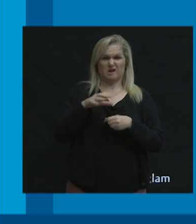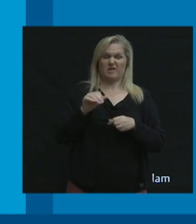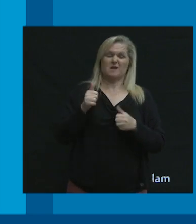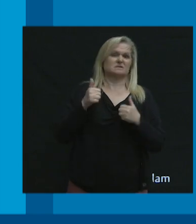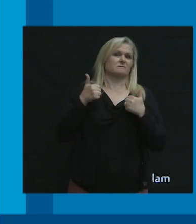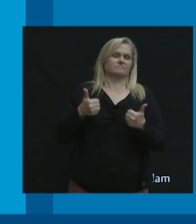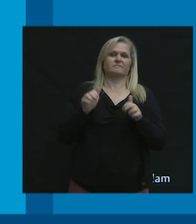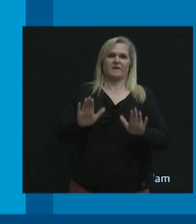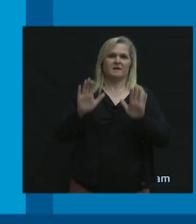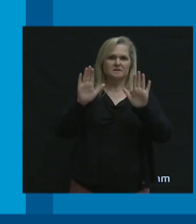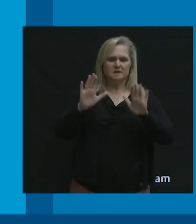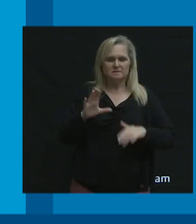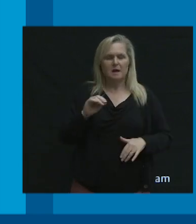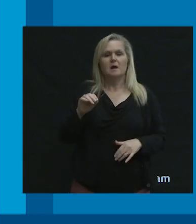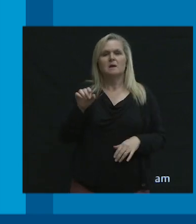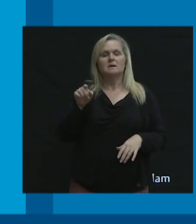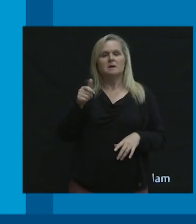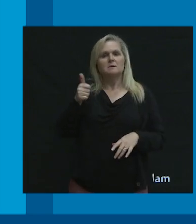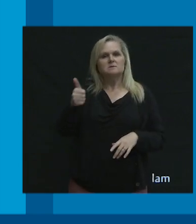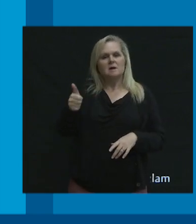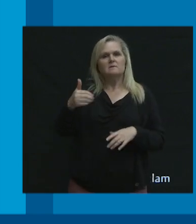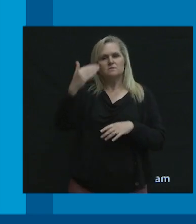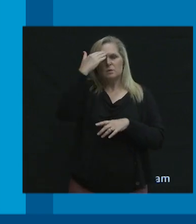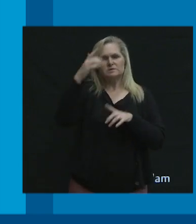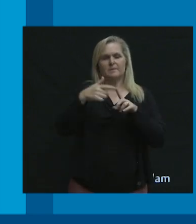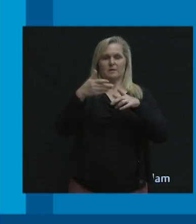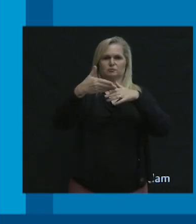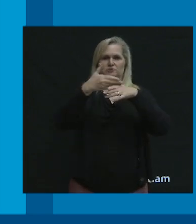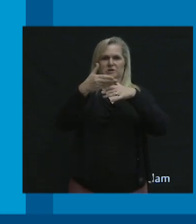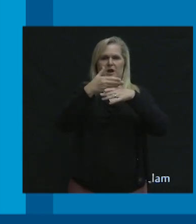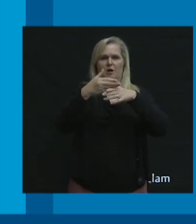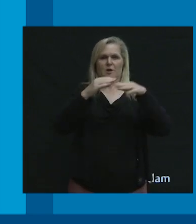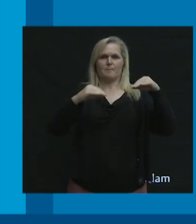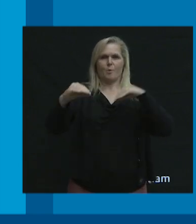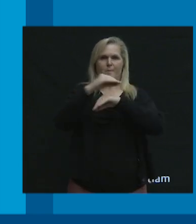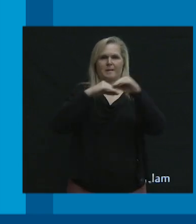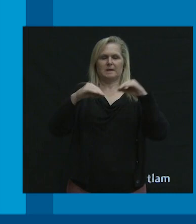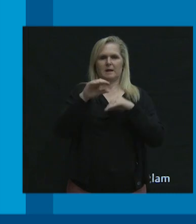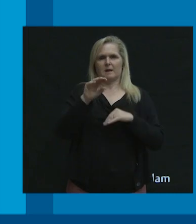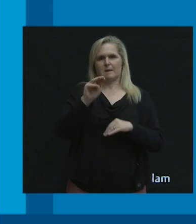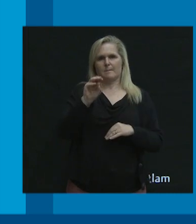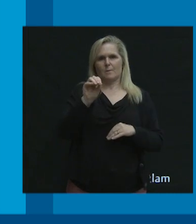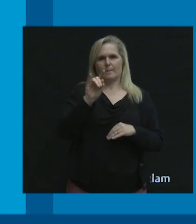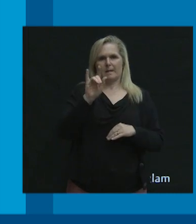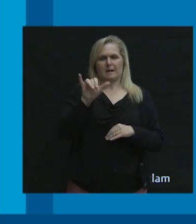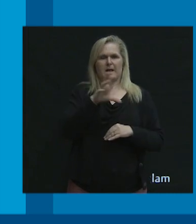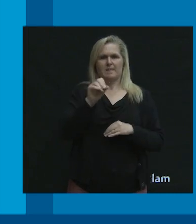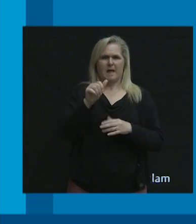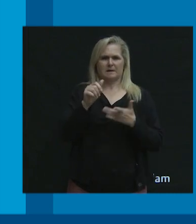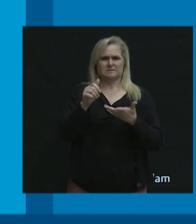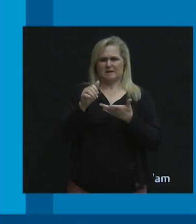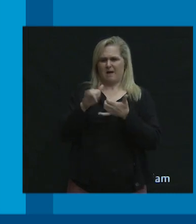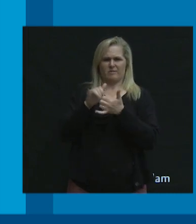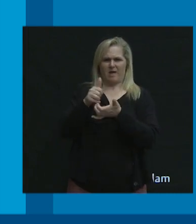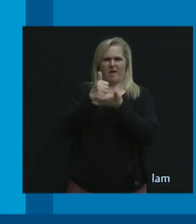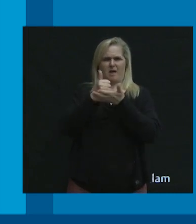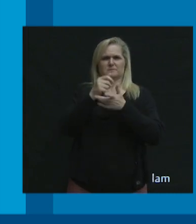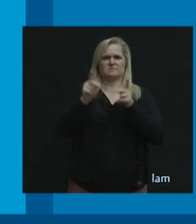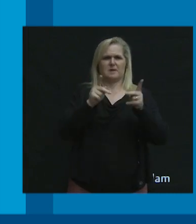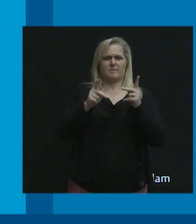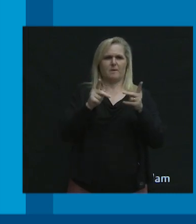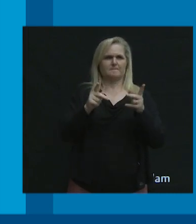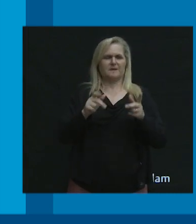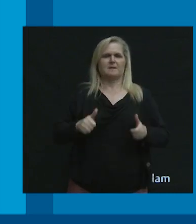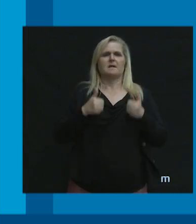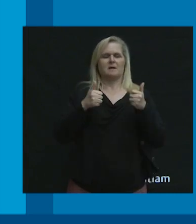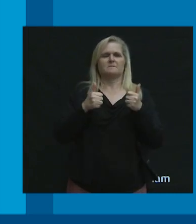fantastic. And she definitely knows about shared mobility. But also kind of how that helps people live, you know, with less car